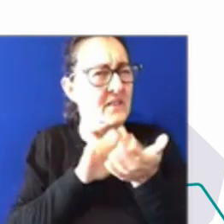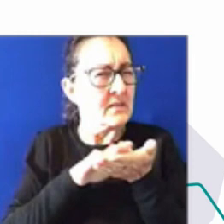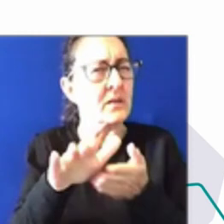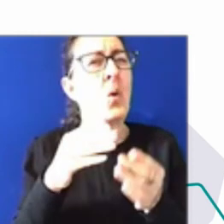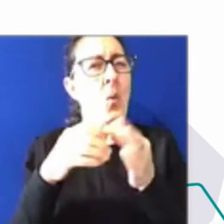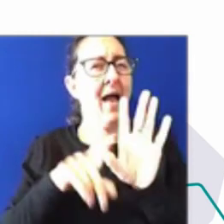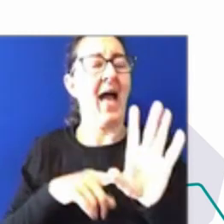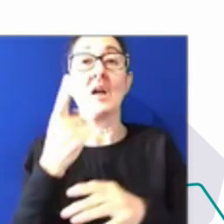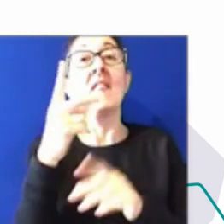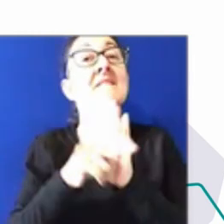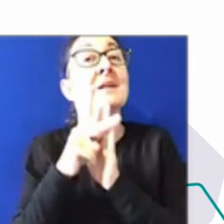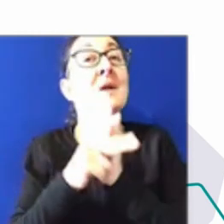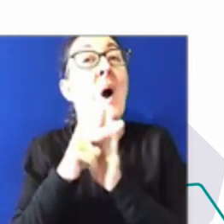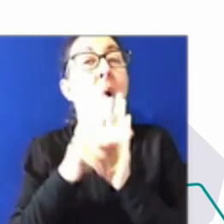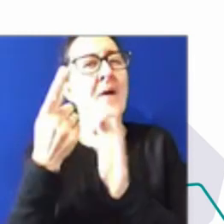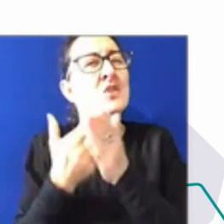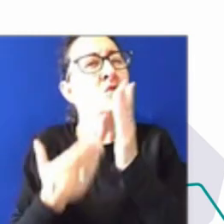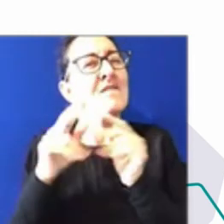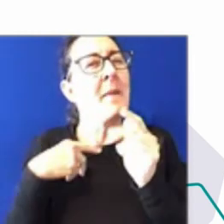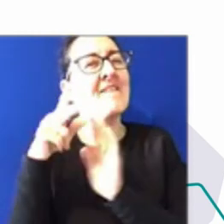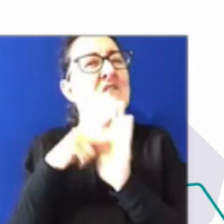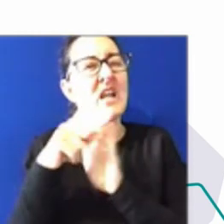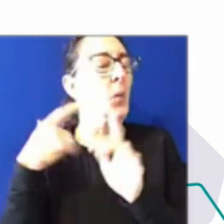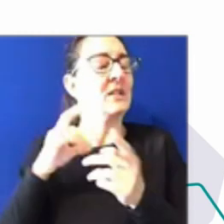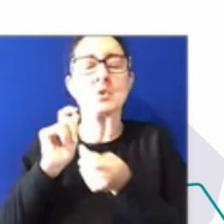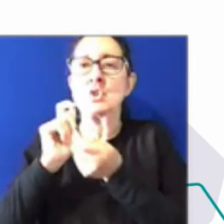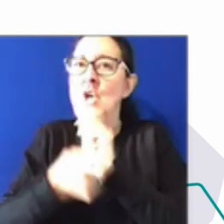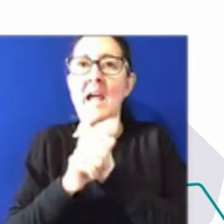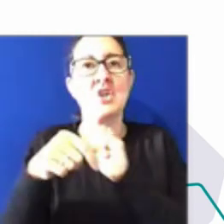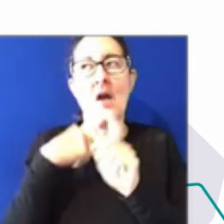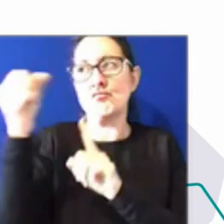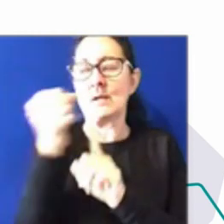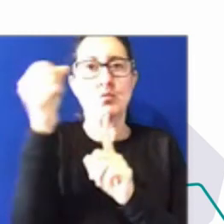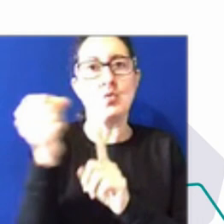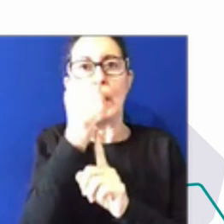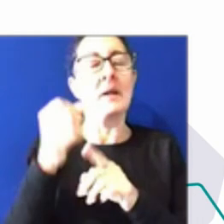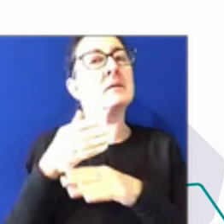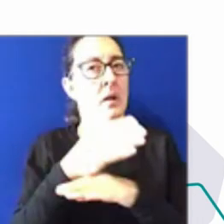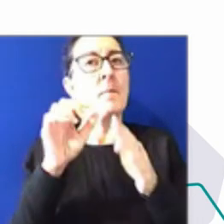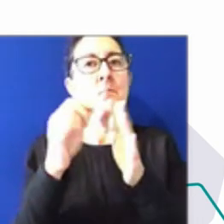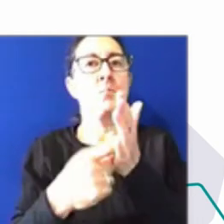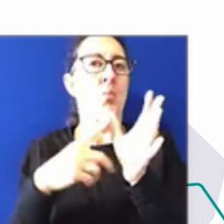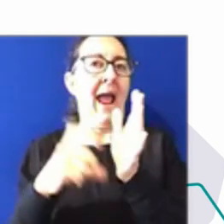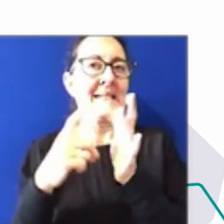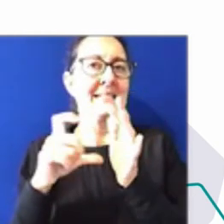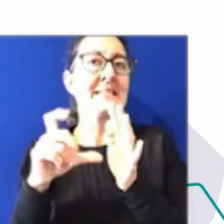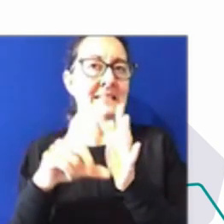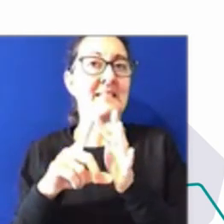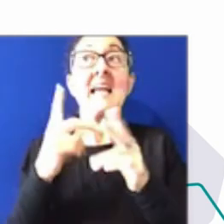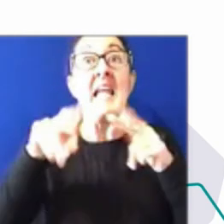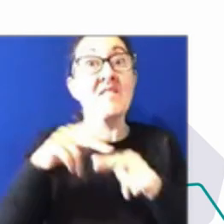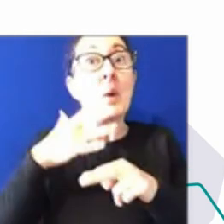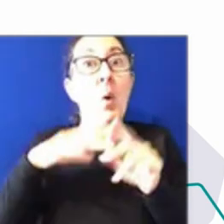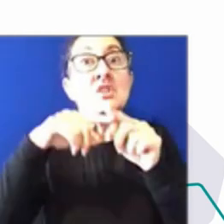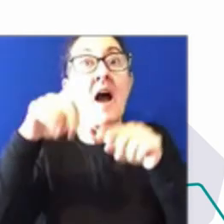need to change our recruitment practices if we're to have a more diverse workforce. So